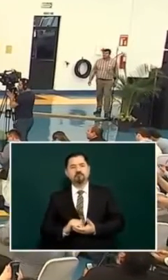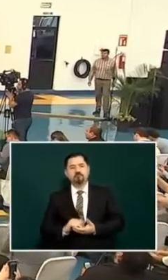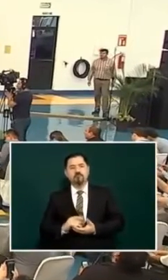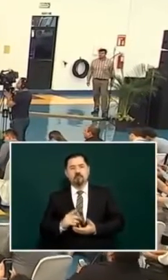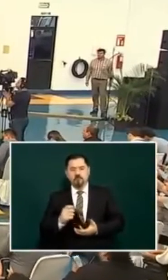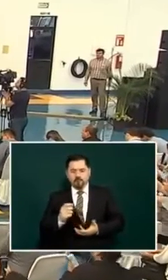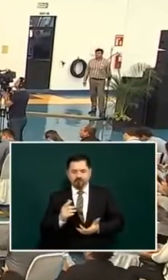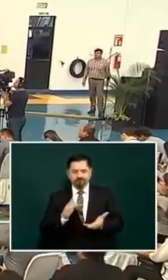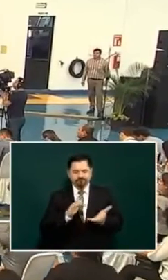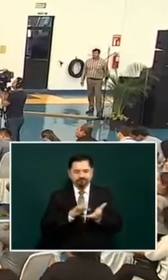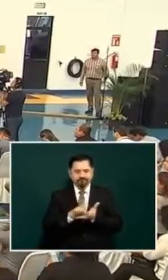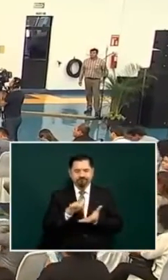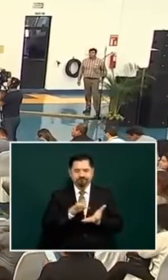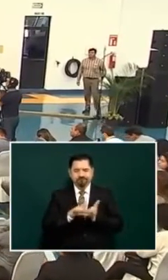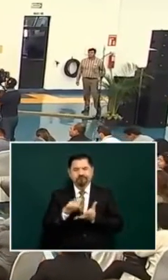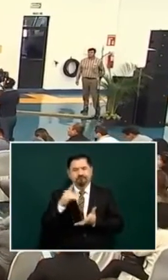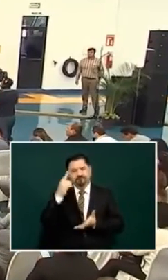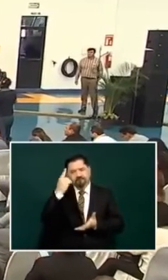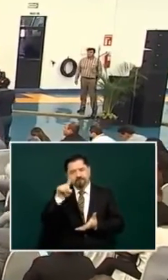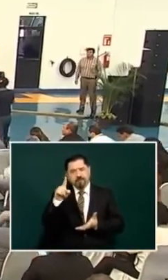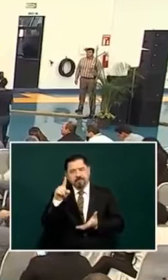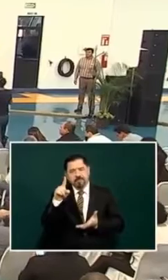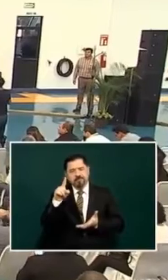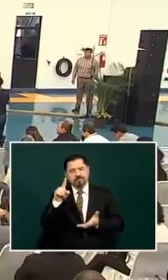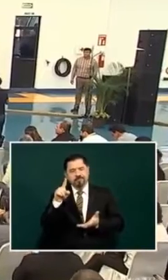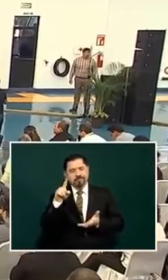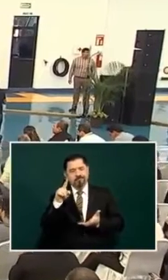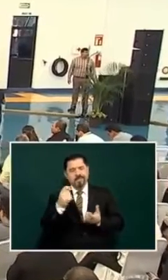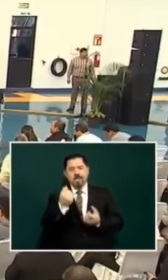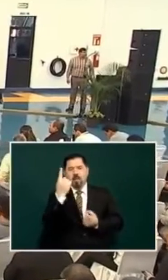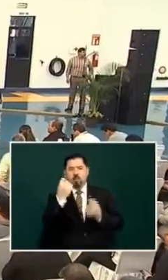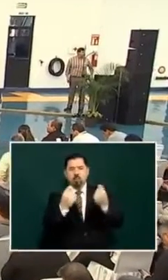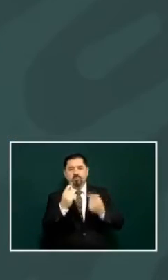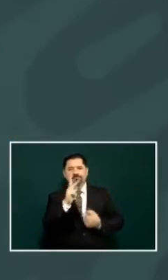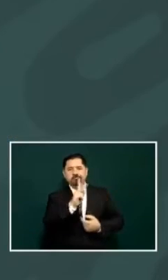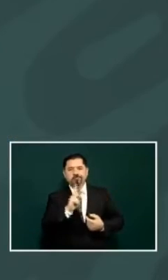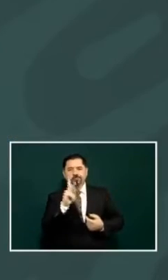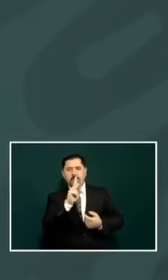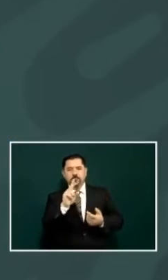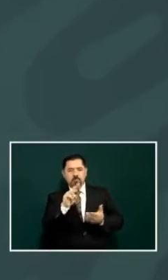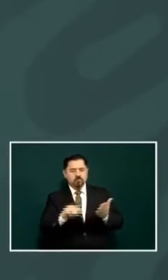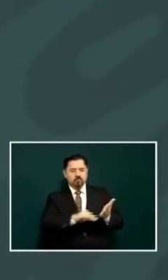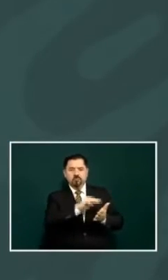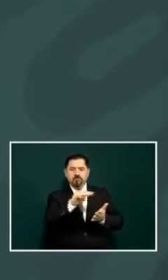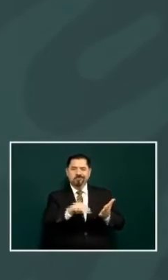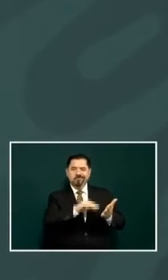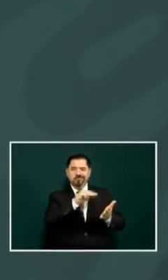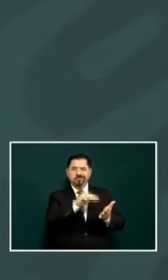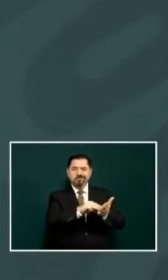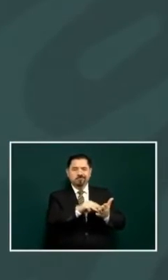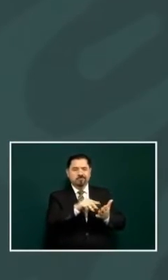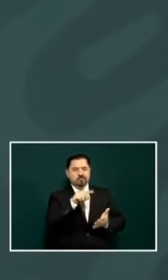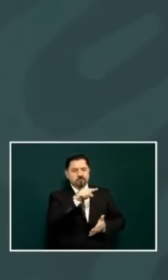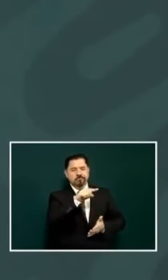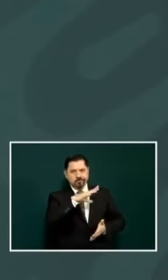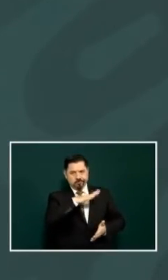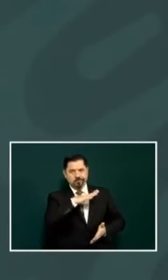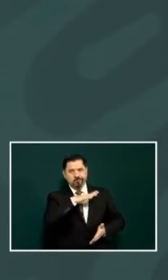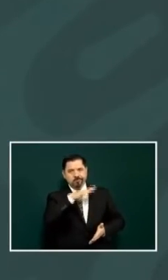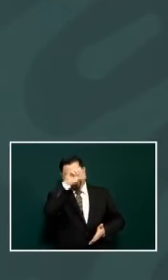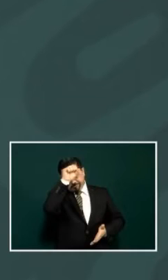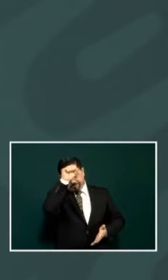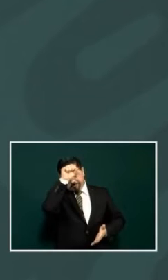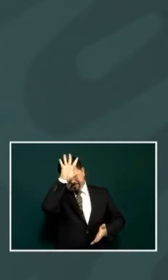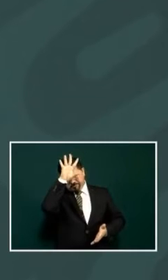that has been destined to the municipalities where there's exploitation of